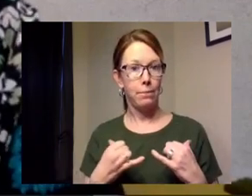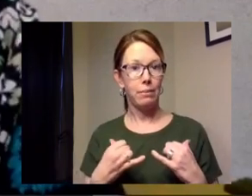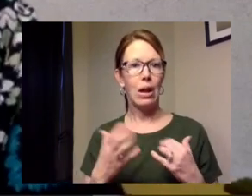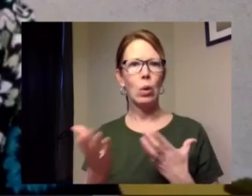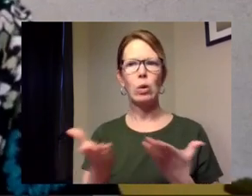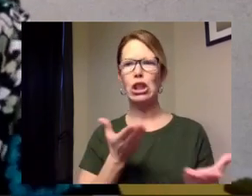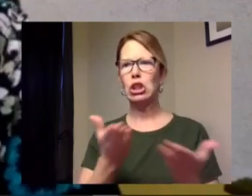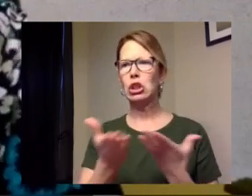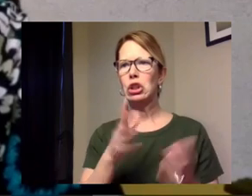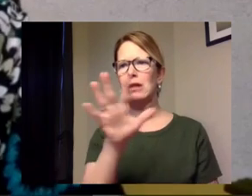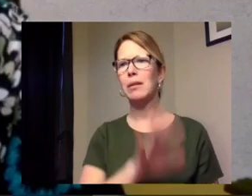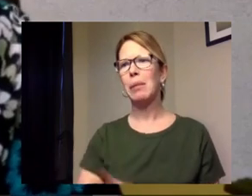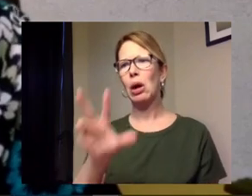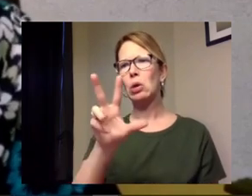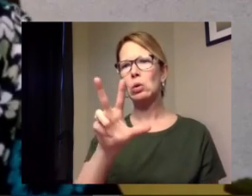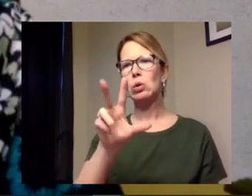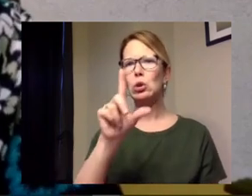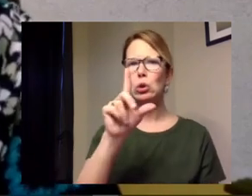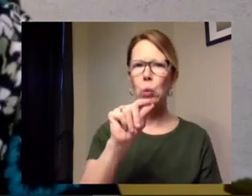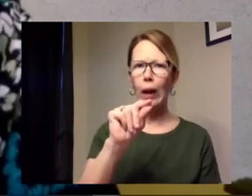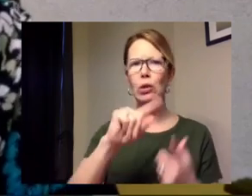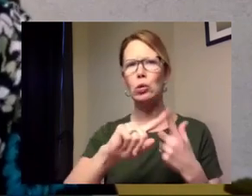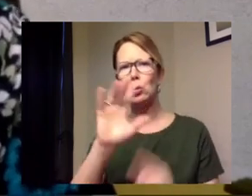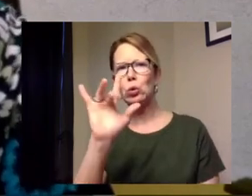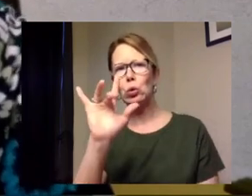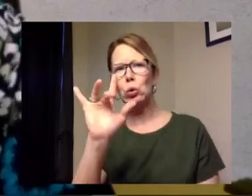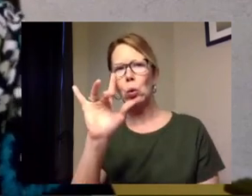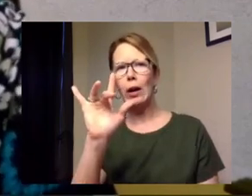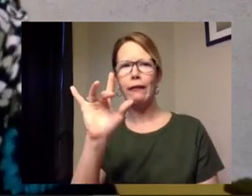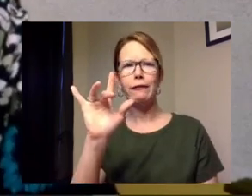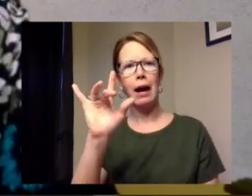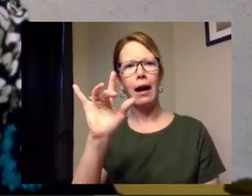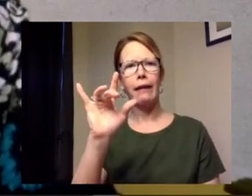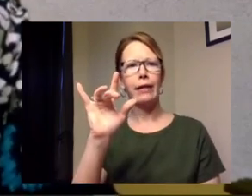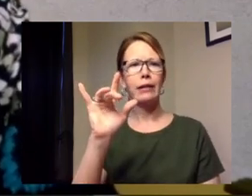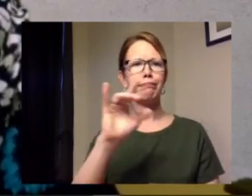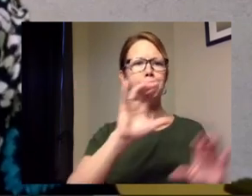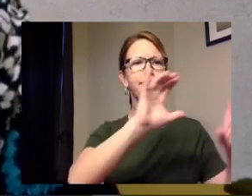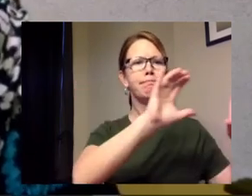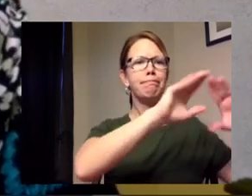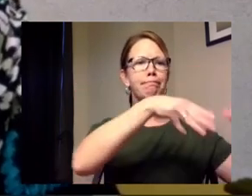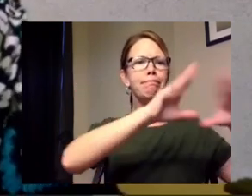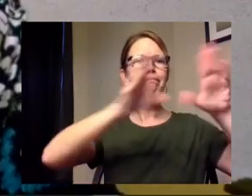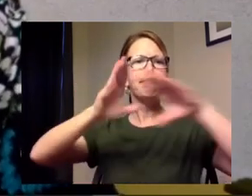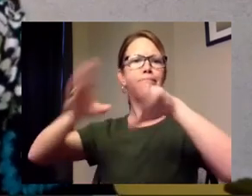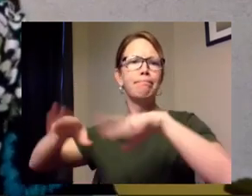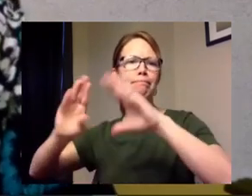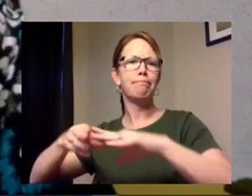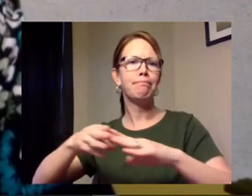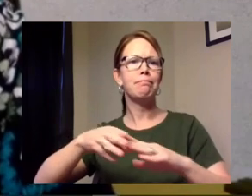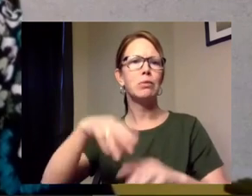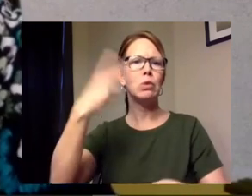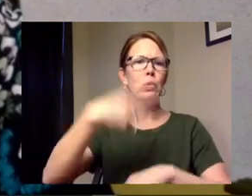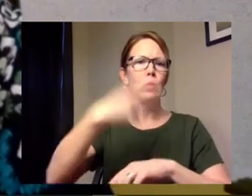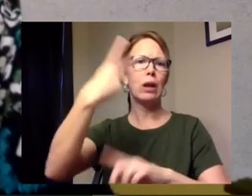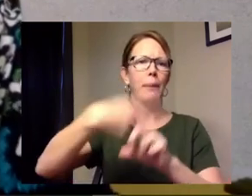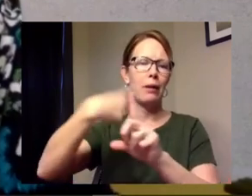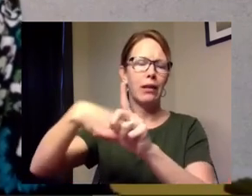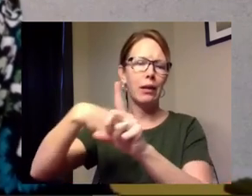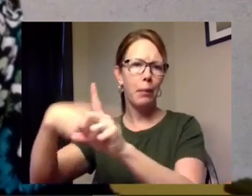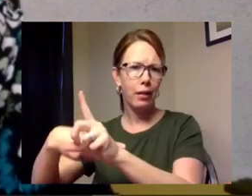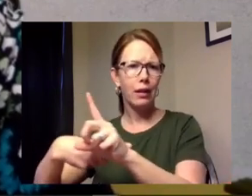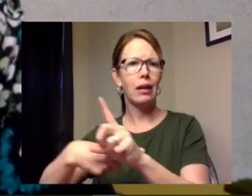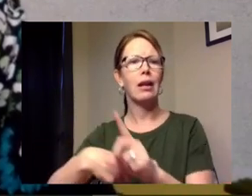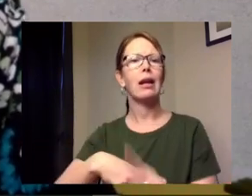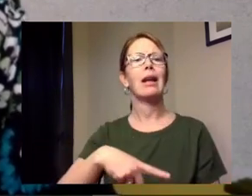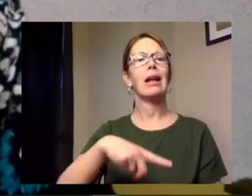about 20 to 25 households twice a month the pantry is open on the second and the fourth thursdays